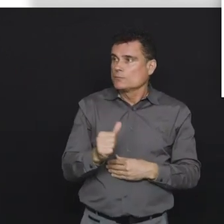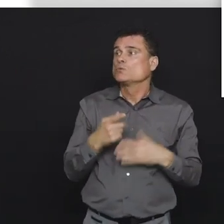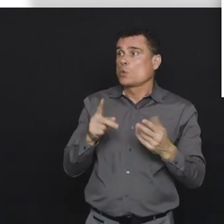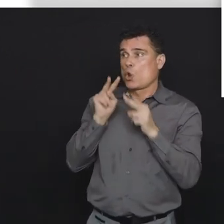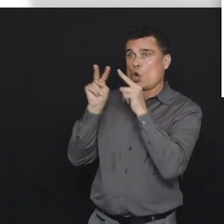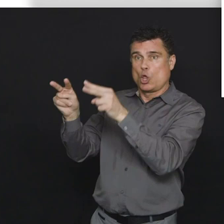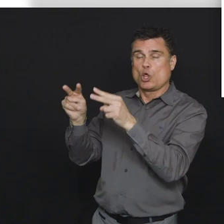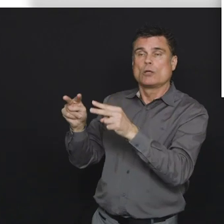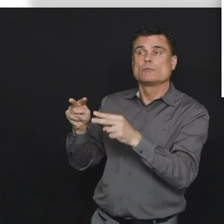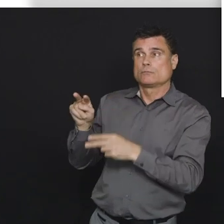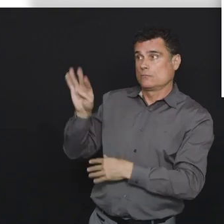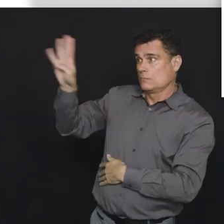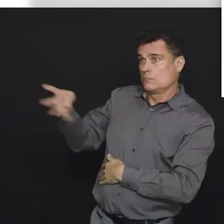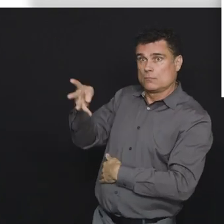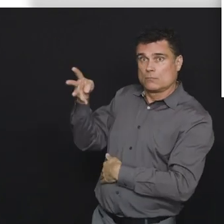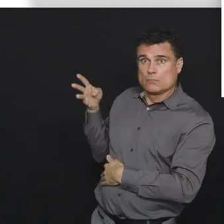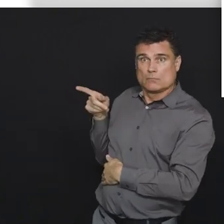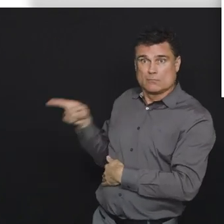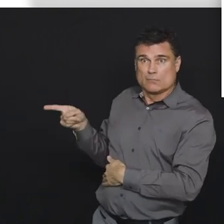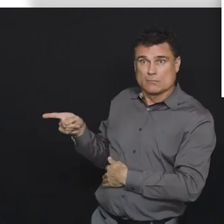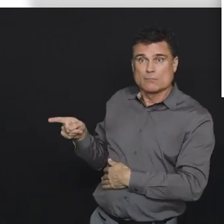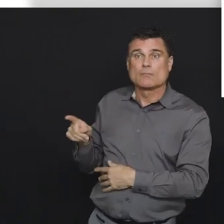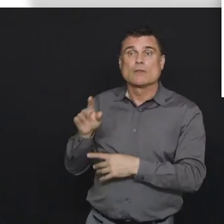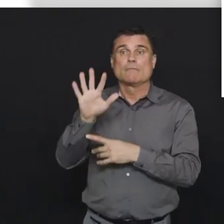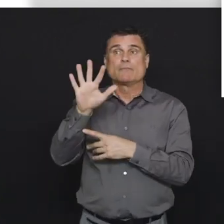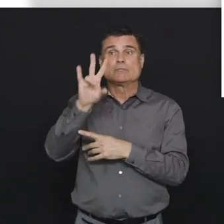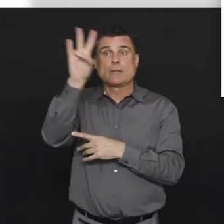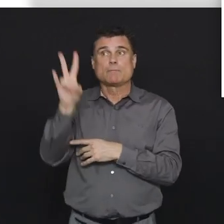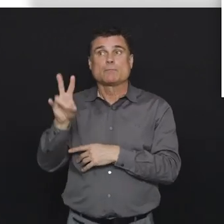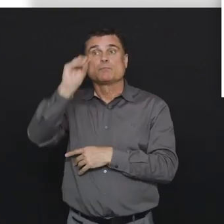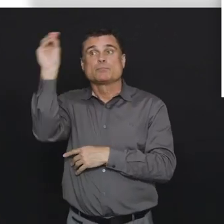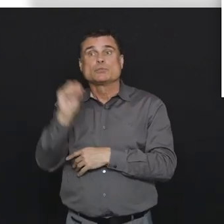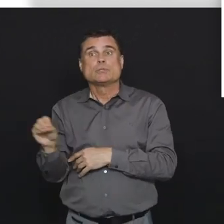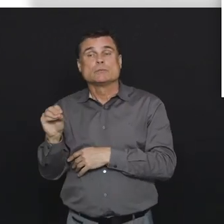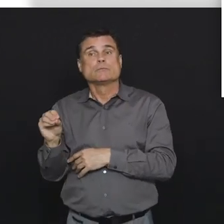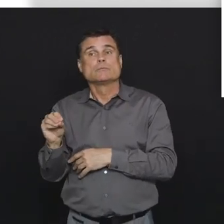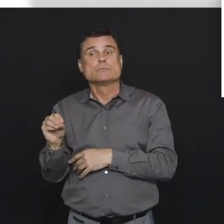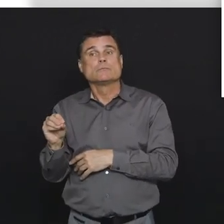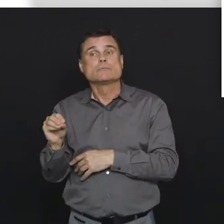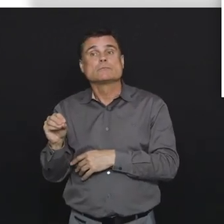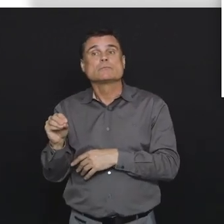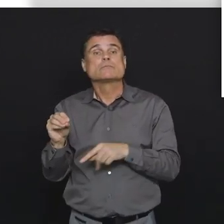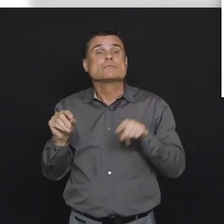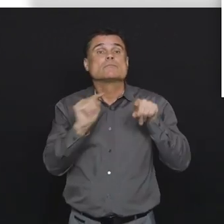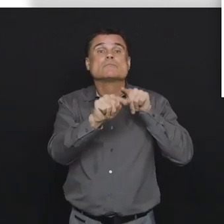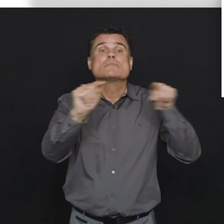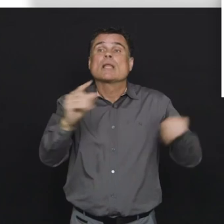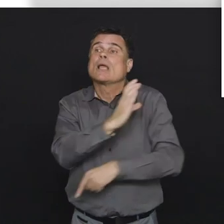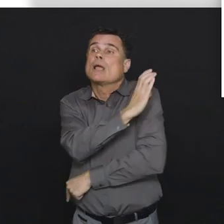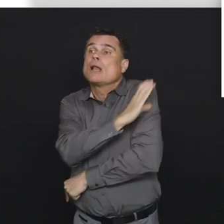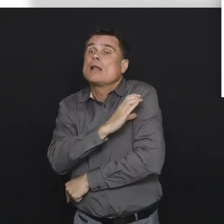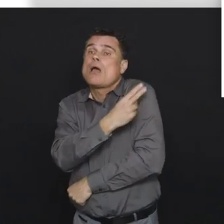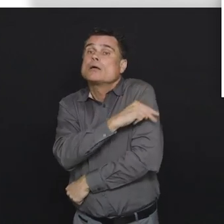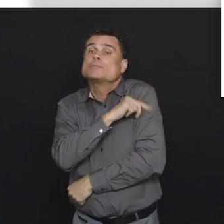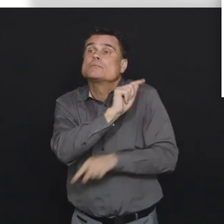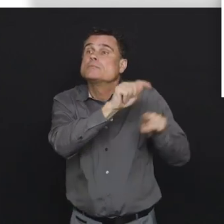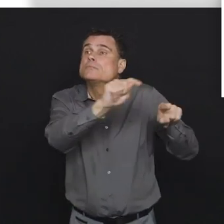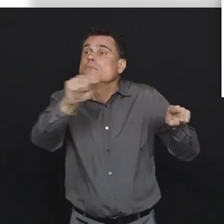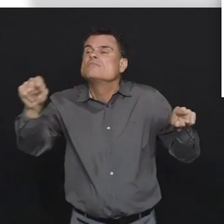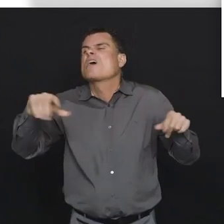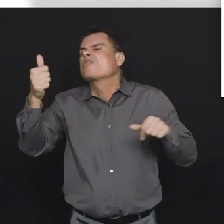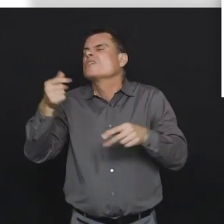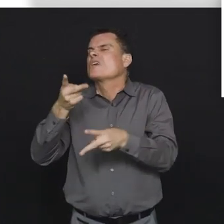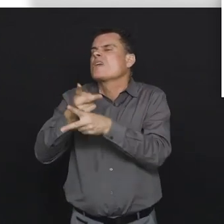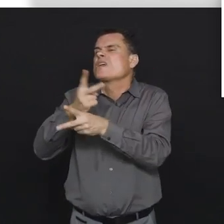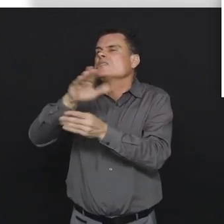then we add the high acuity sites, 50% of them, because the other 50% will certainly be required for other care, and for